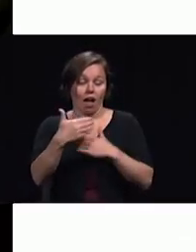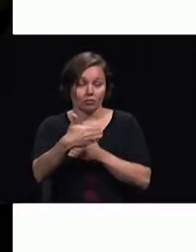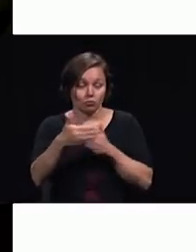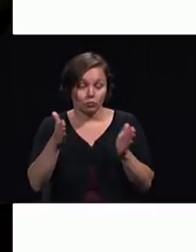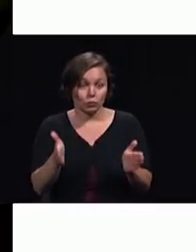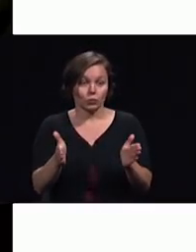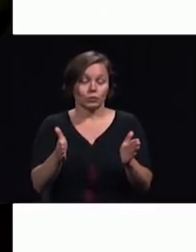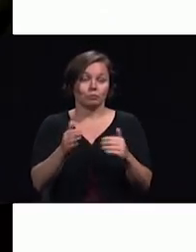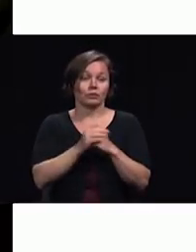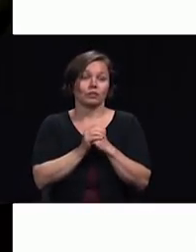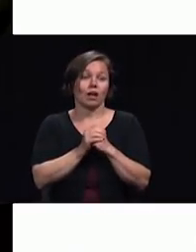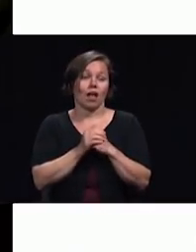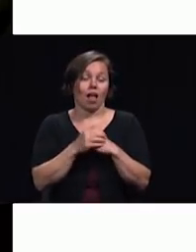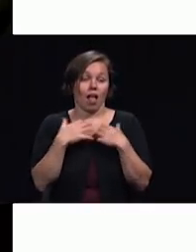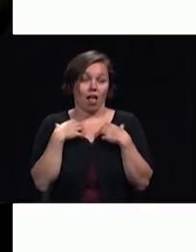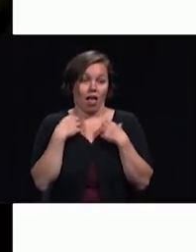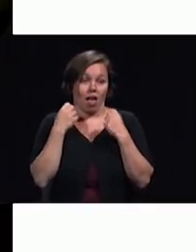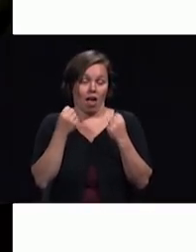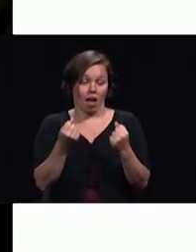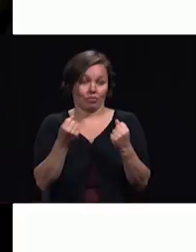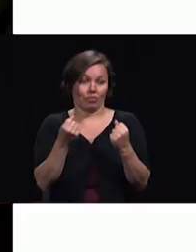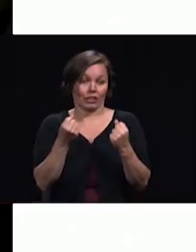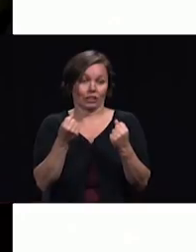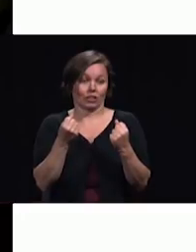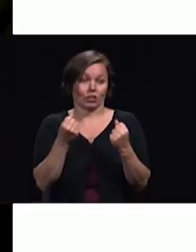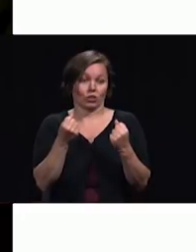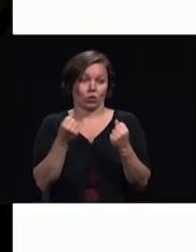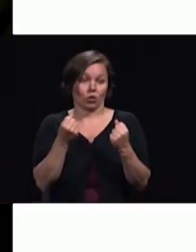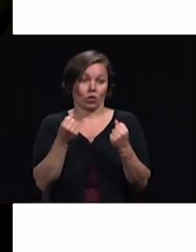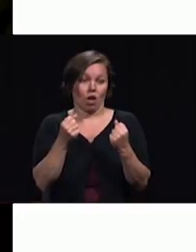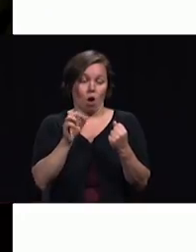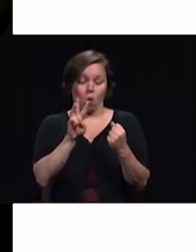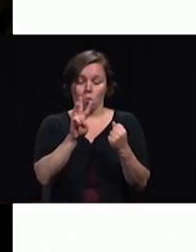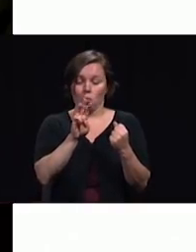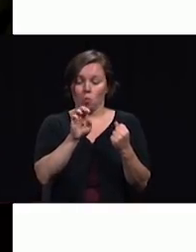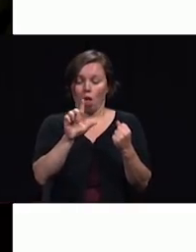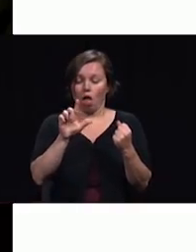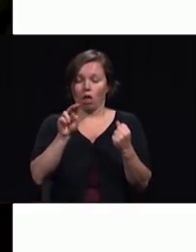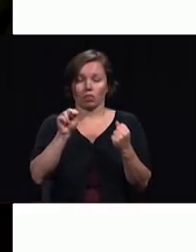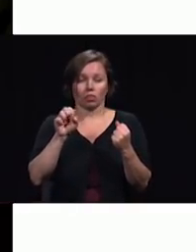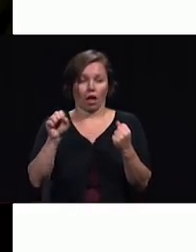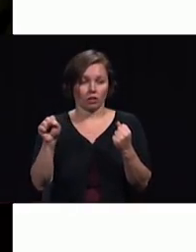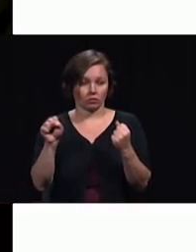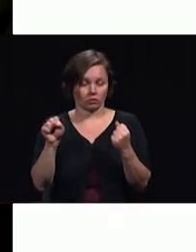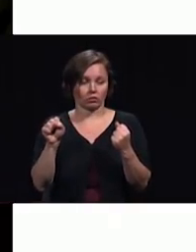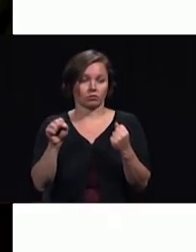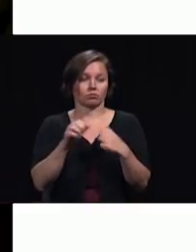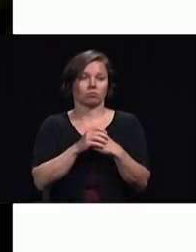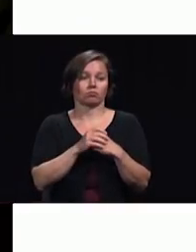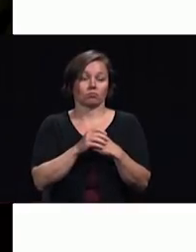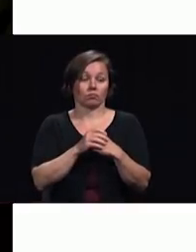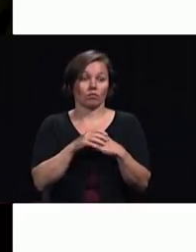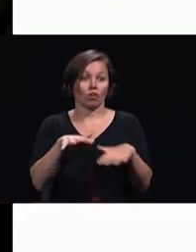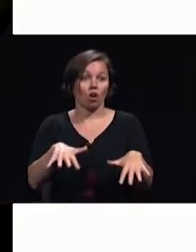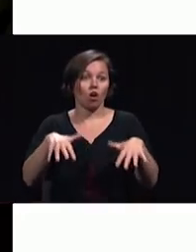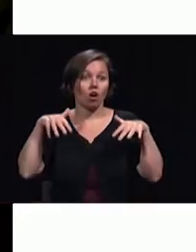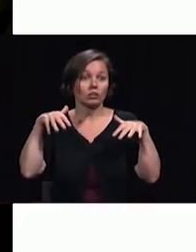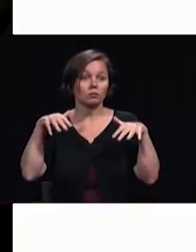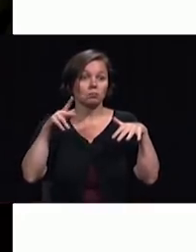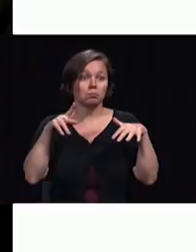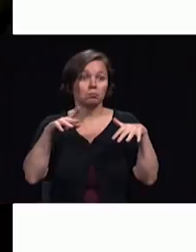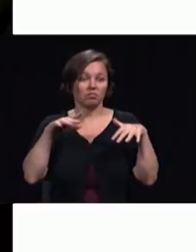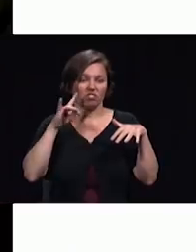the health and the wellness centers over there as well as the auditorium for the local congregation